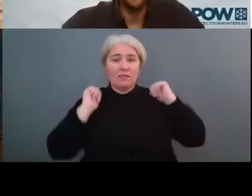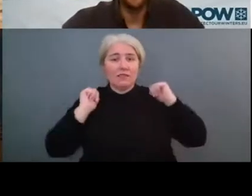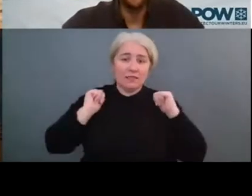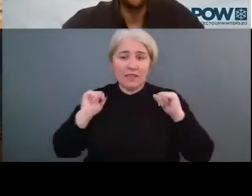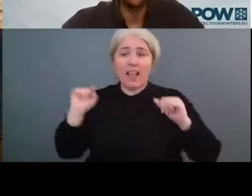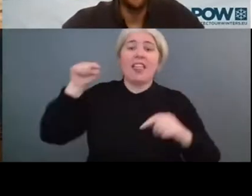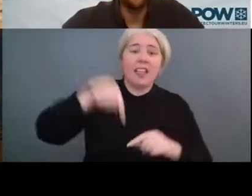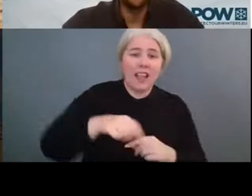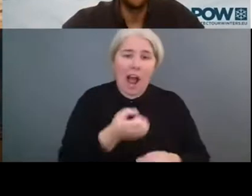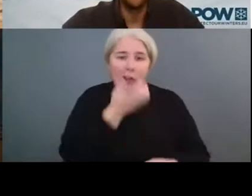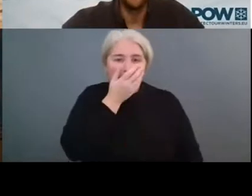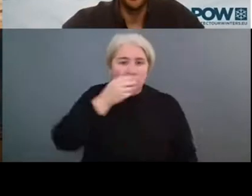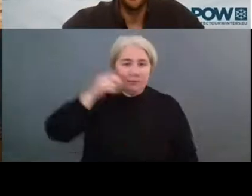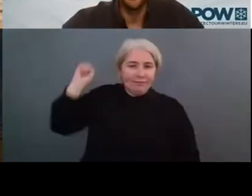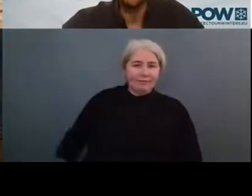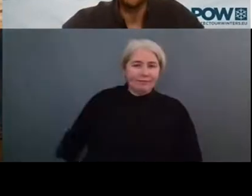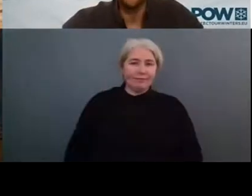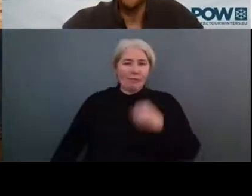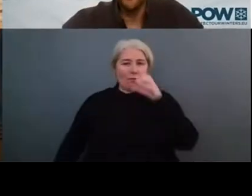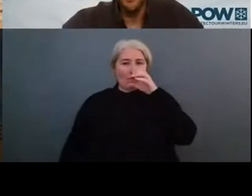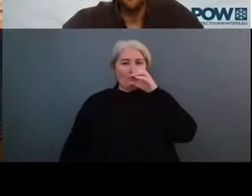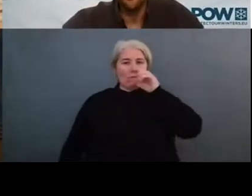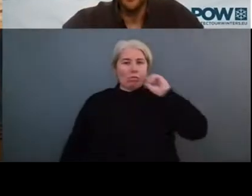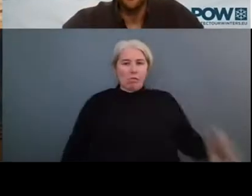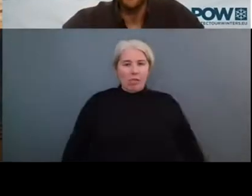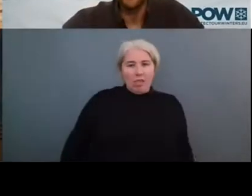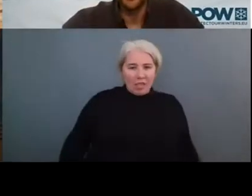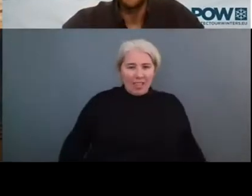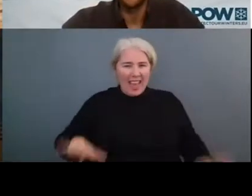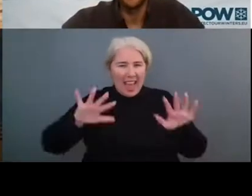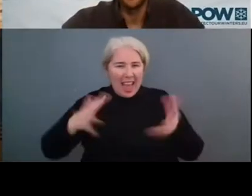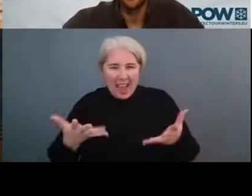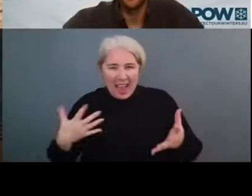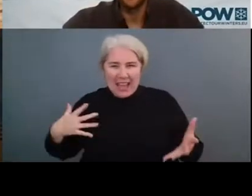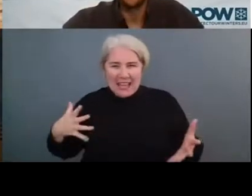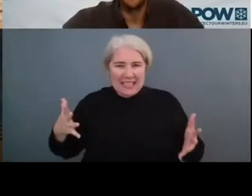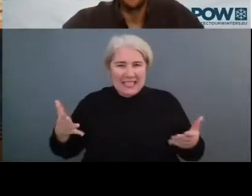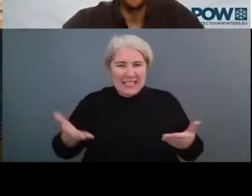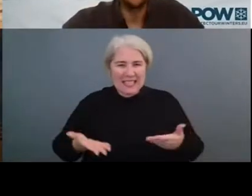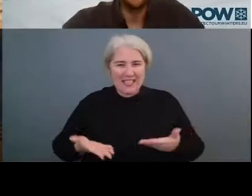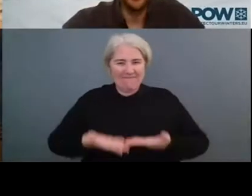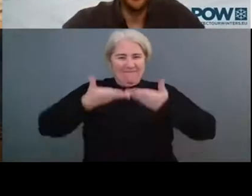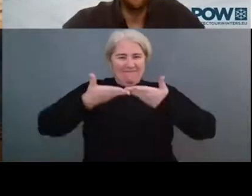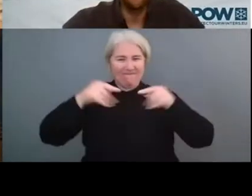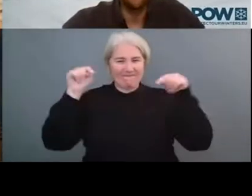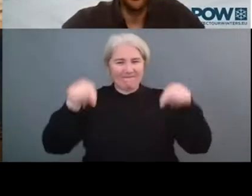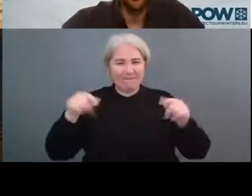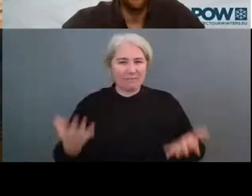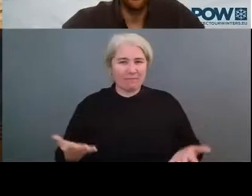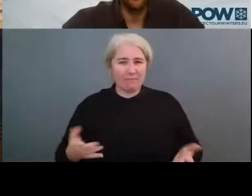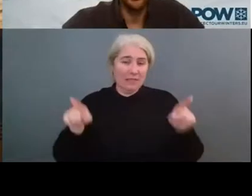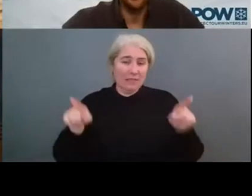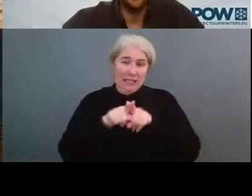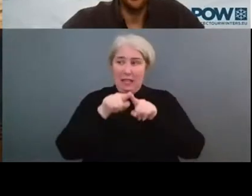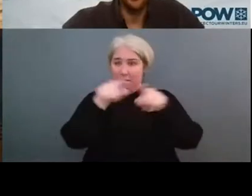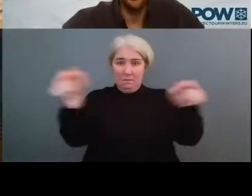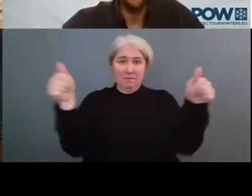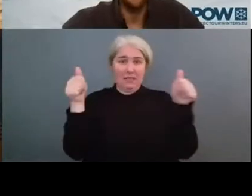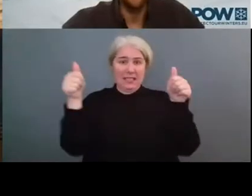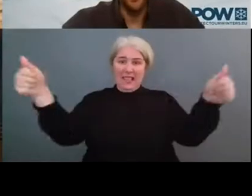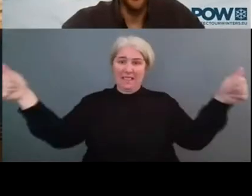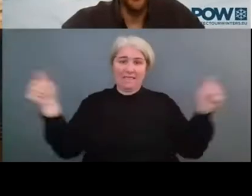improving the use of renewable energies. And when it comes to industry, there are many ways that they can improve their own footprint